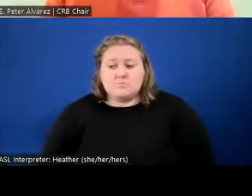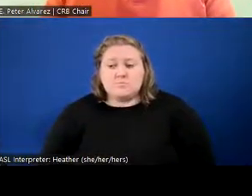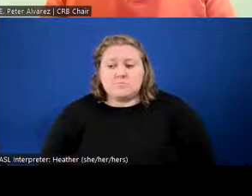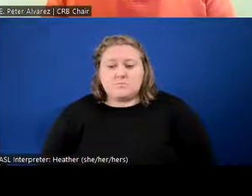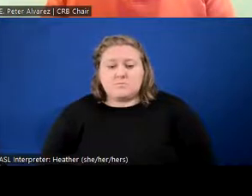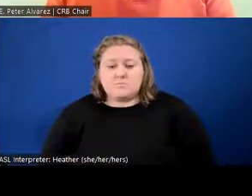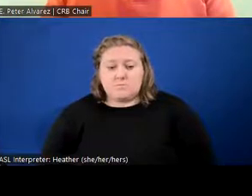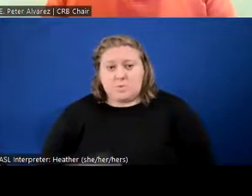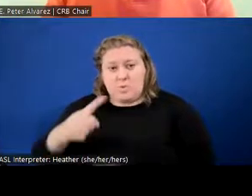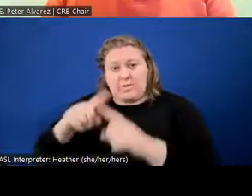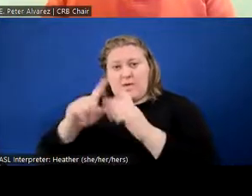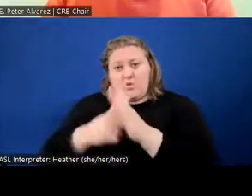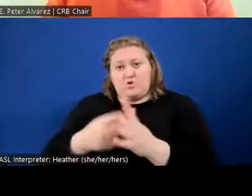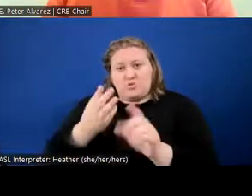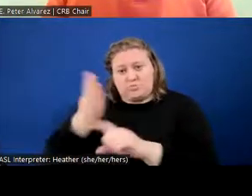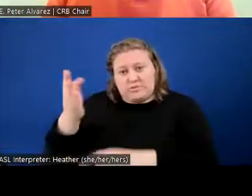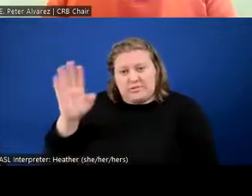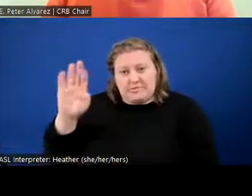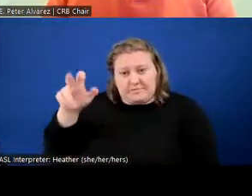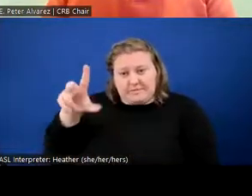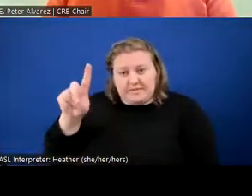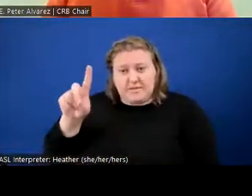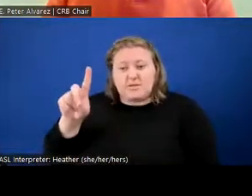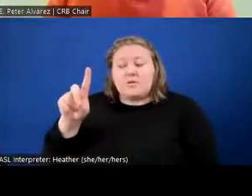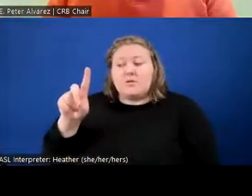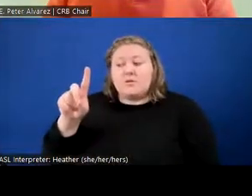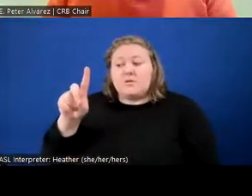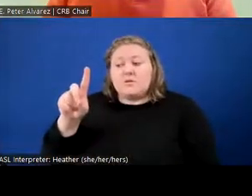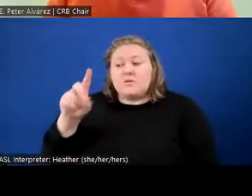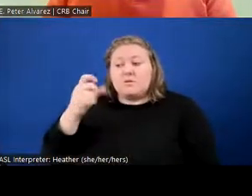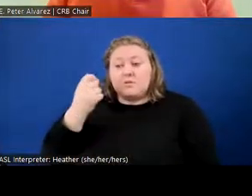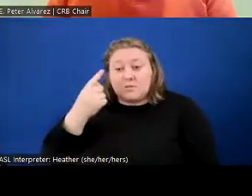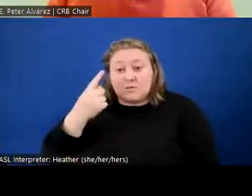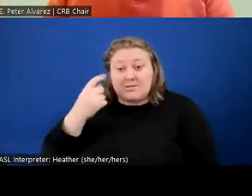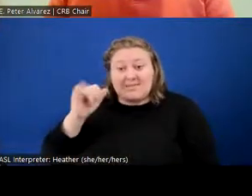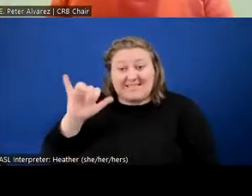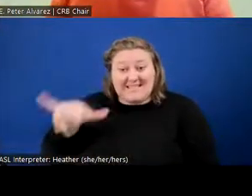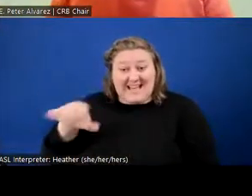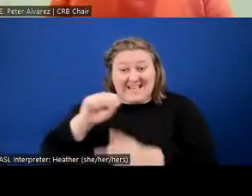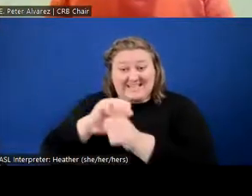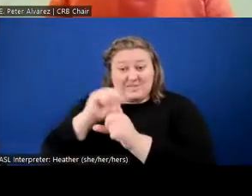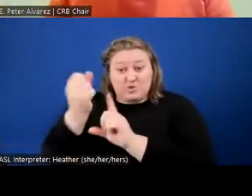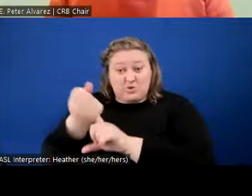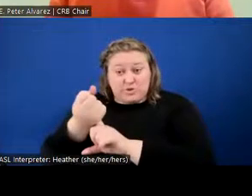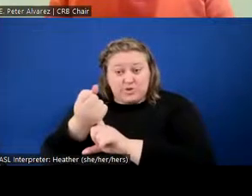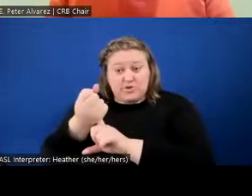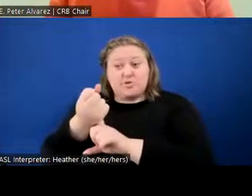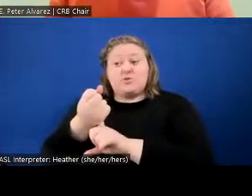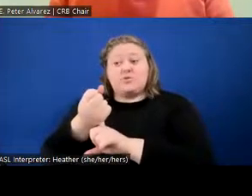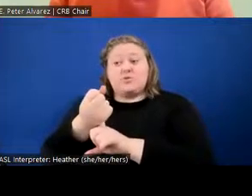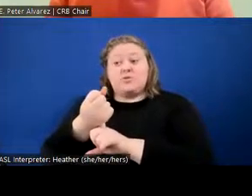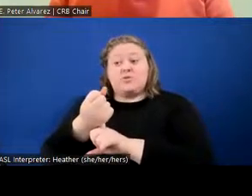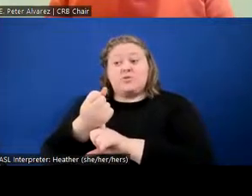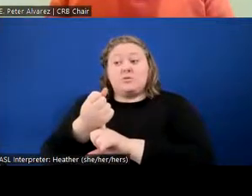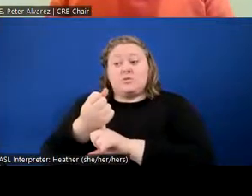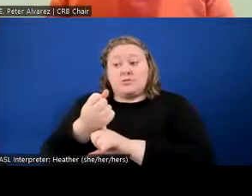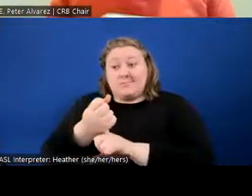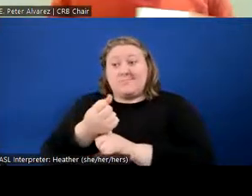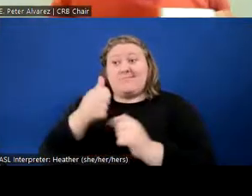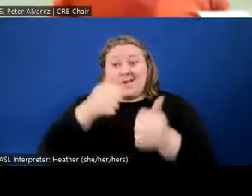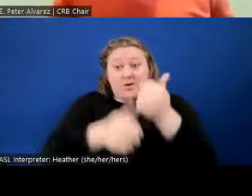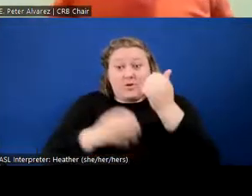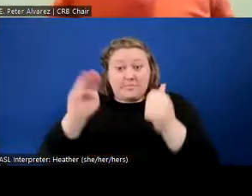Boston Police Department. But those matters are all handled underneath the Massachusetts open meeting law